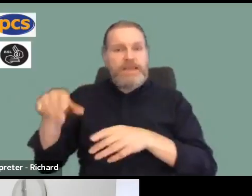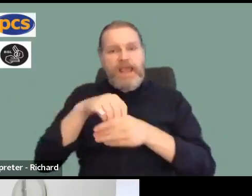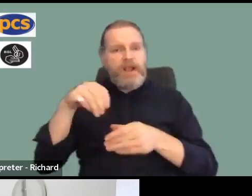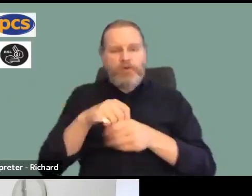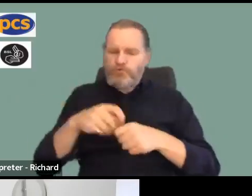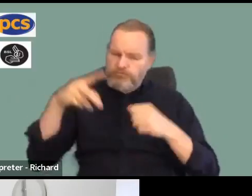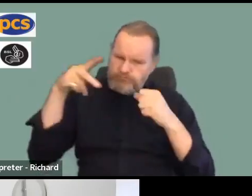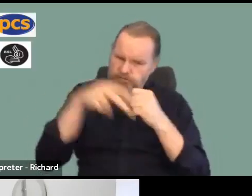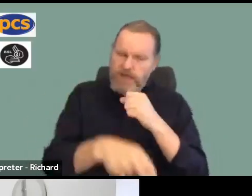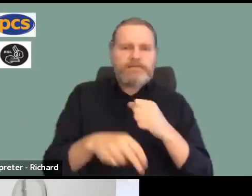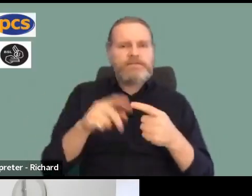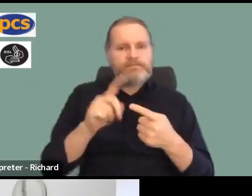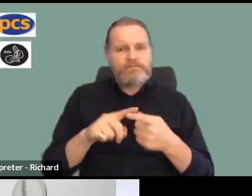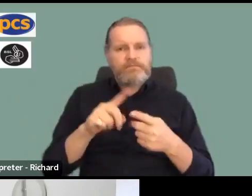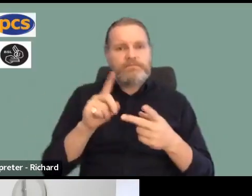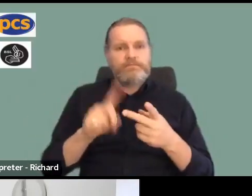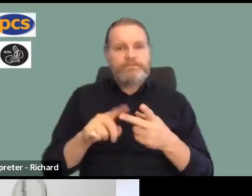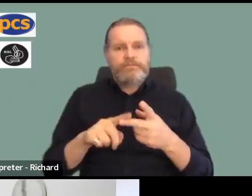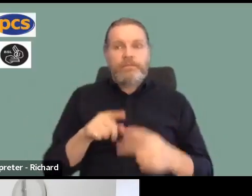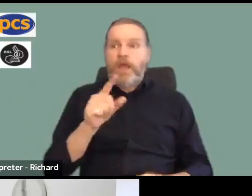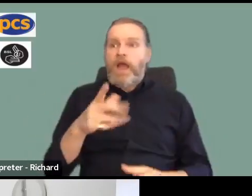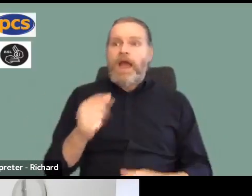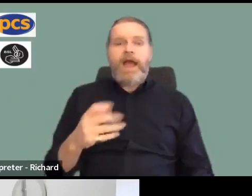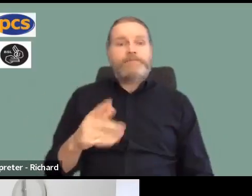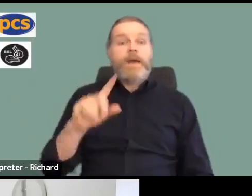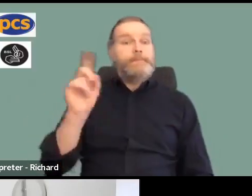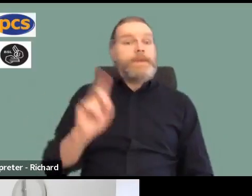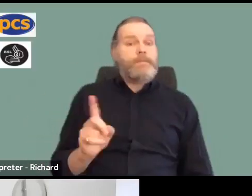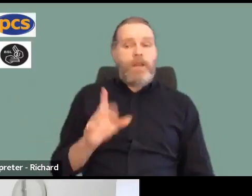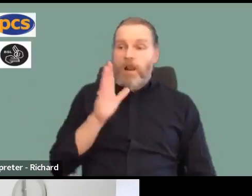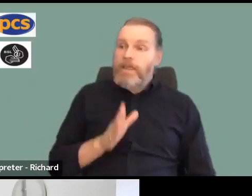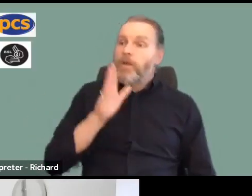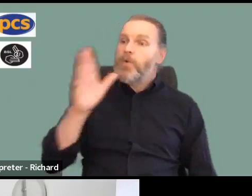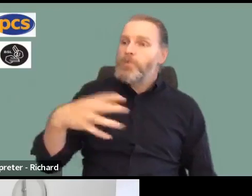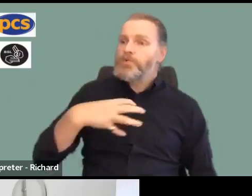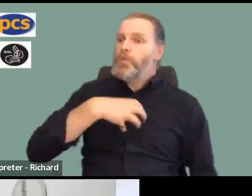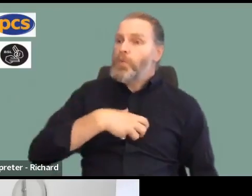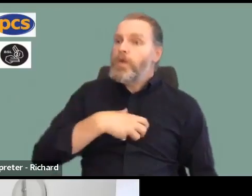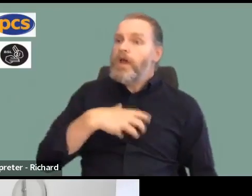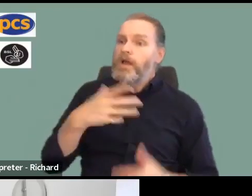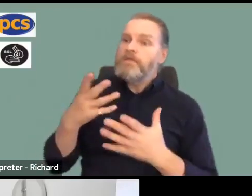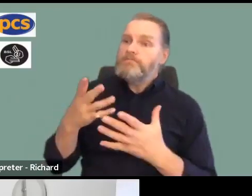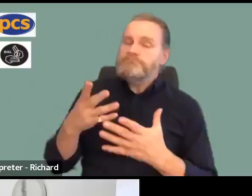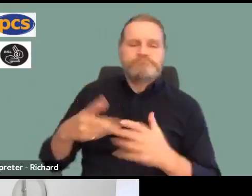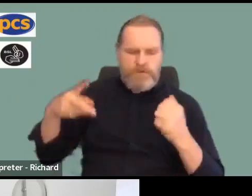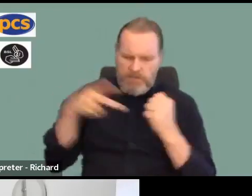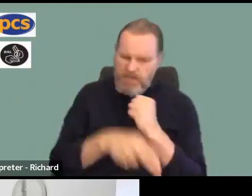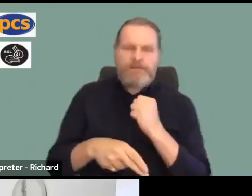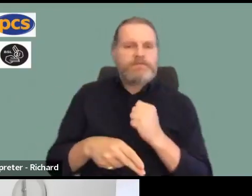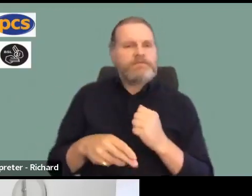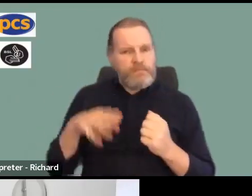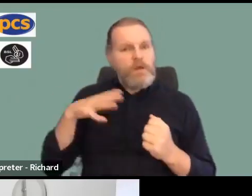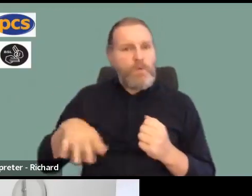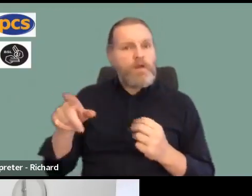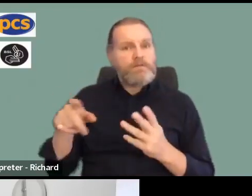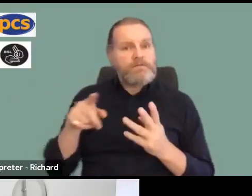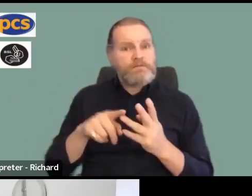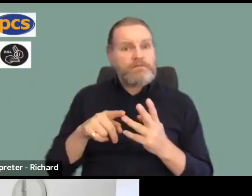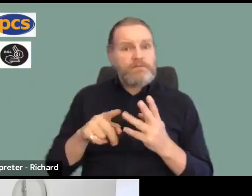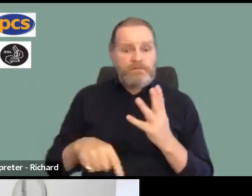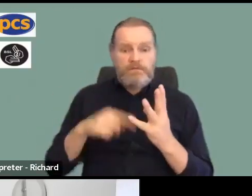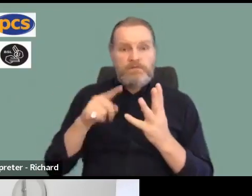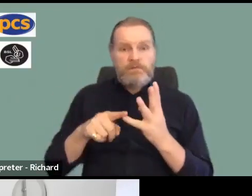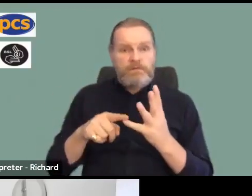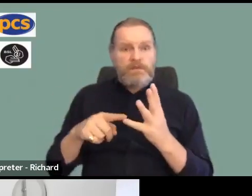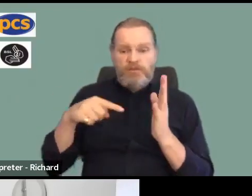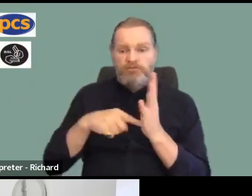facility time, meaning that you won't have reps who can represent you in the workplace. And Liz Truss has confirmed